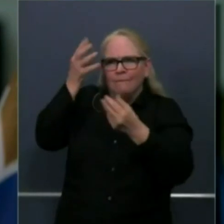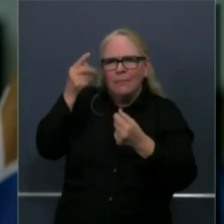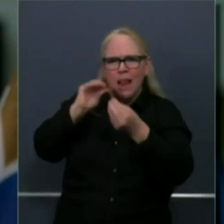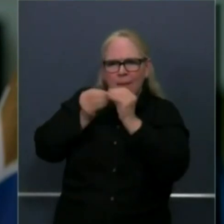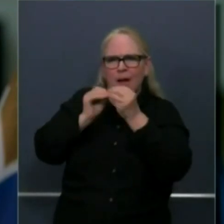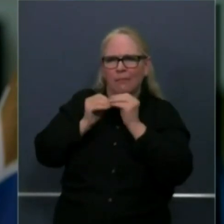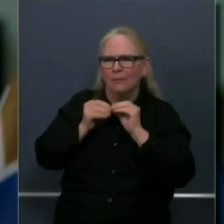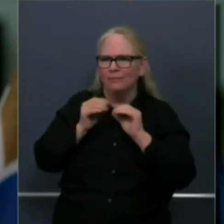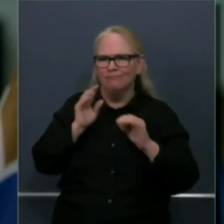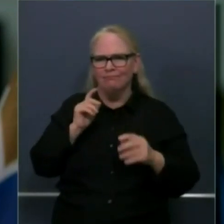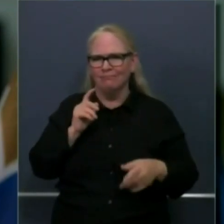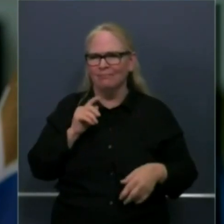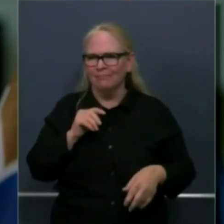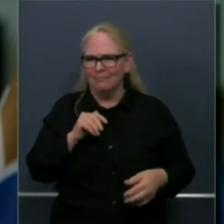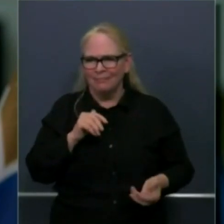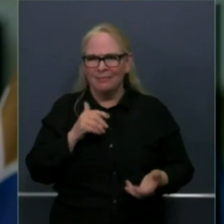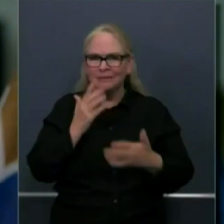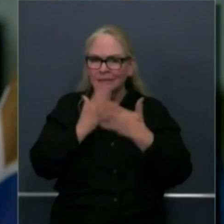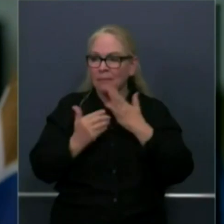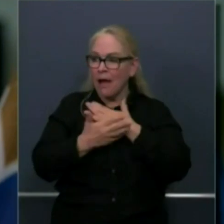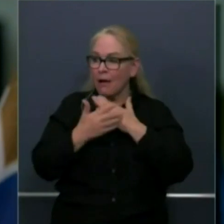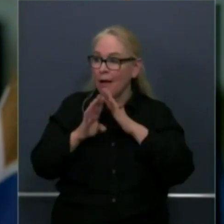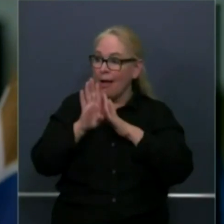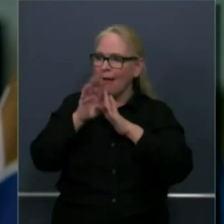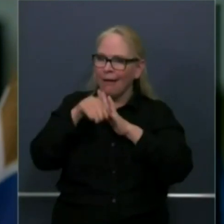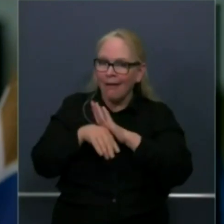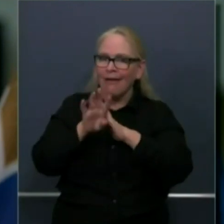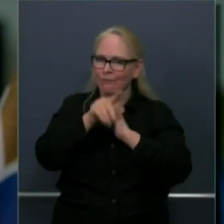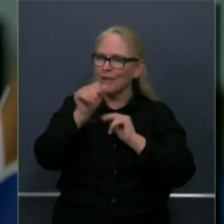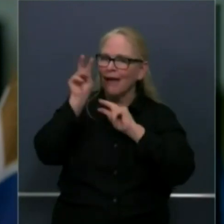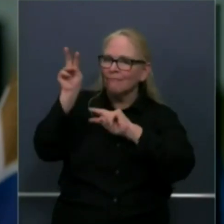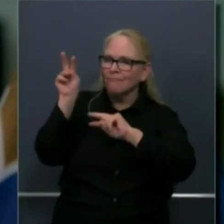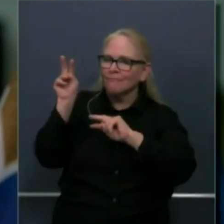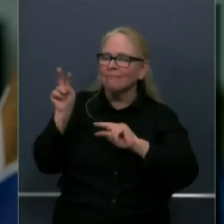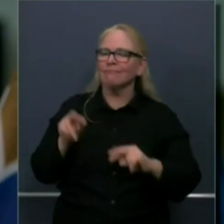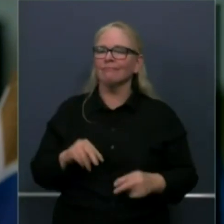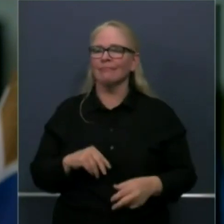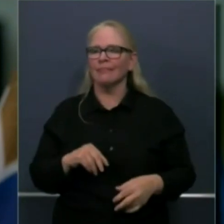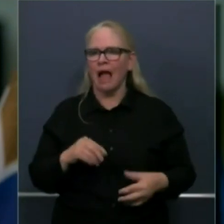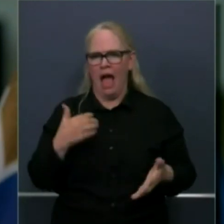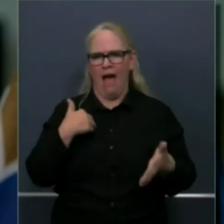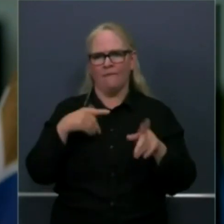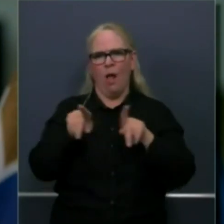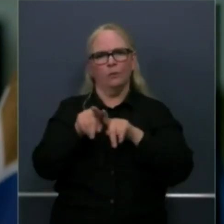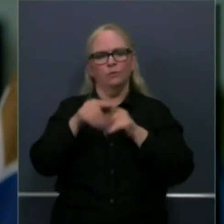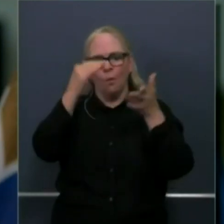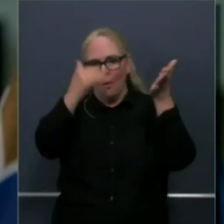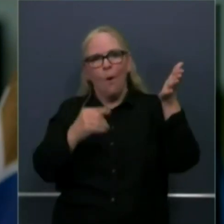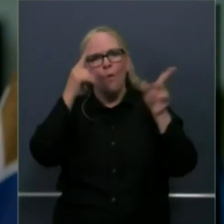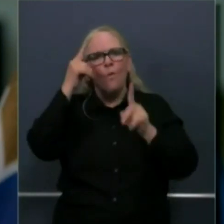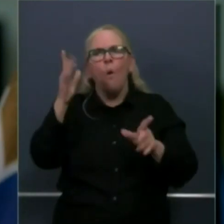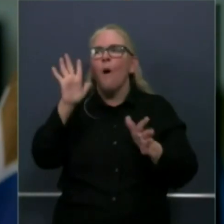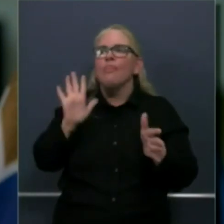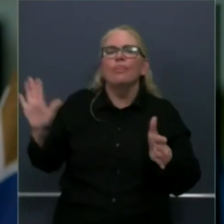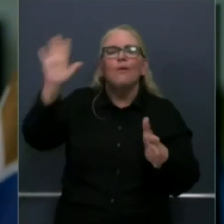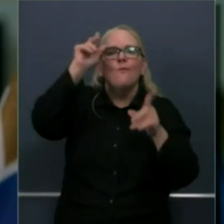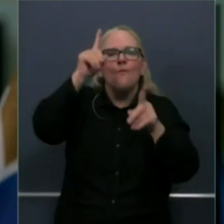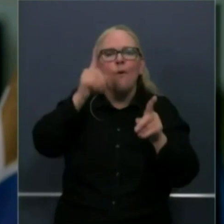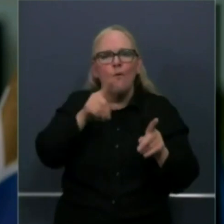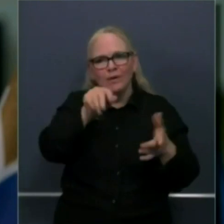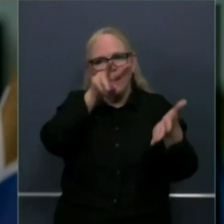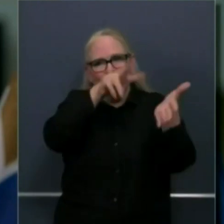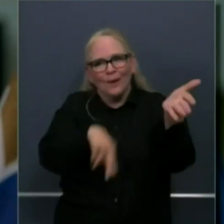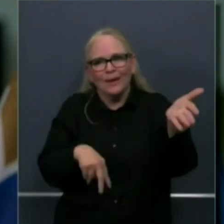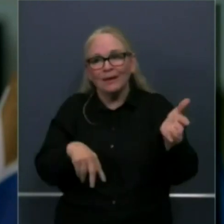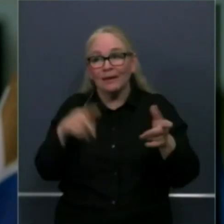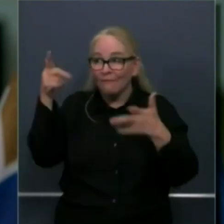is doing and whether or not they're reaching uh those prescribed goals and their self-certification so i want folks to be aware